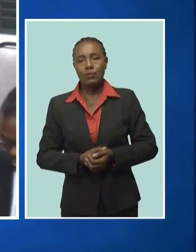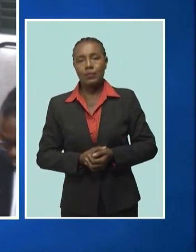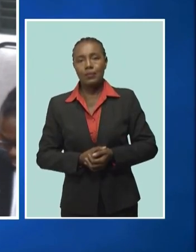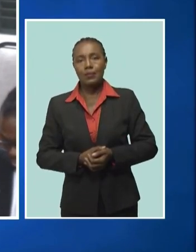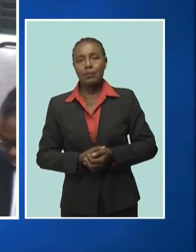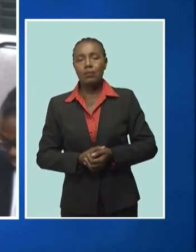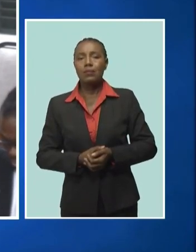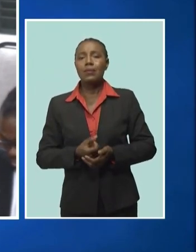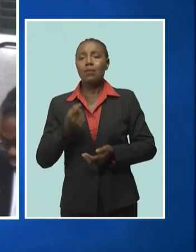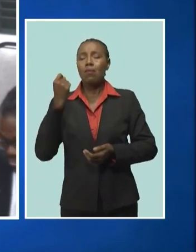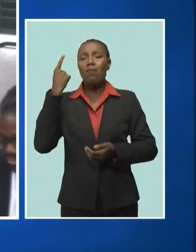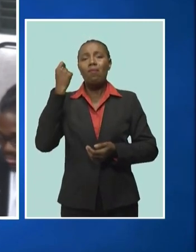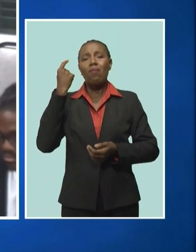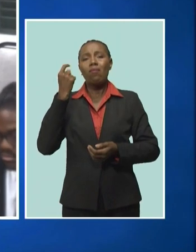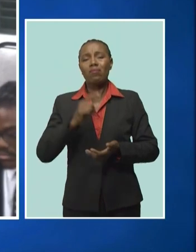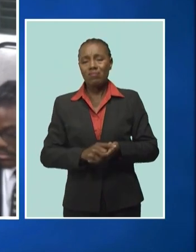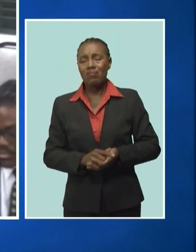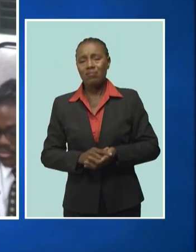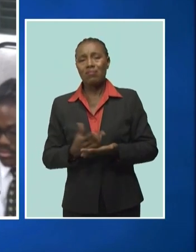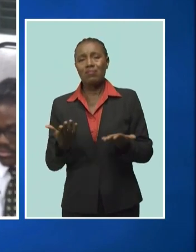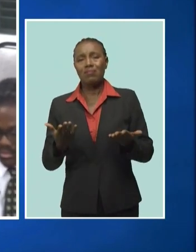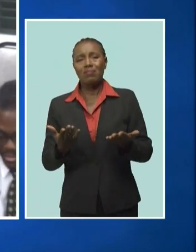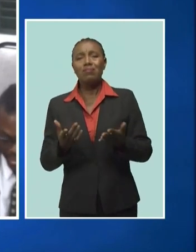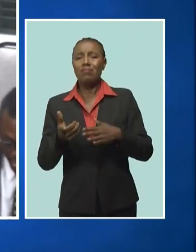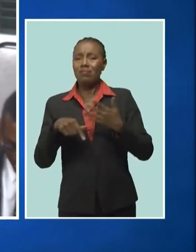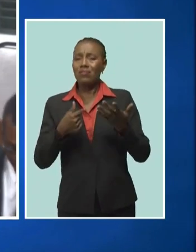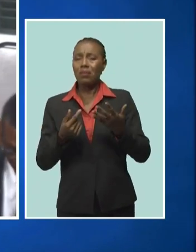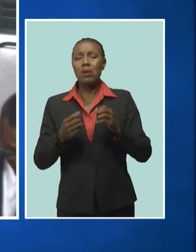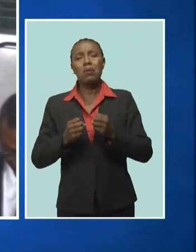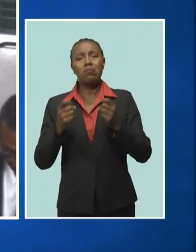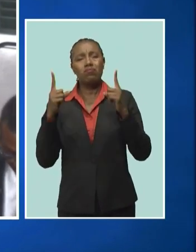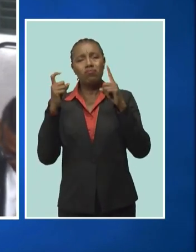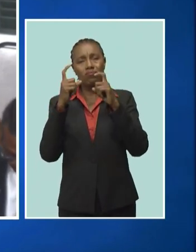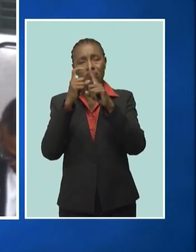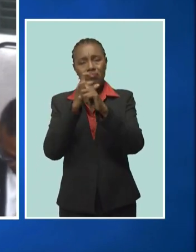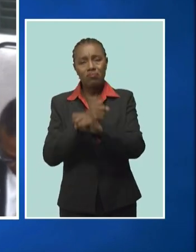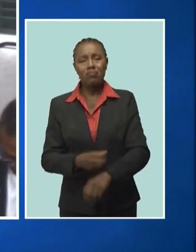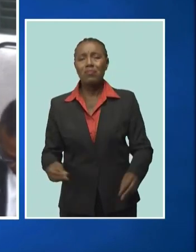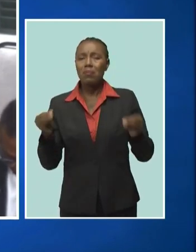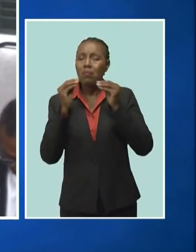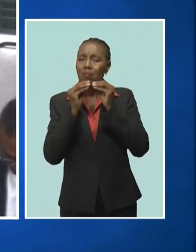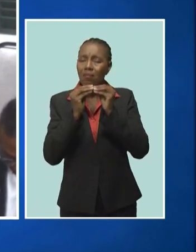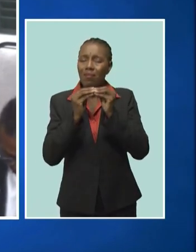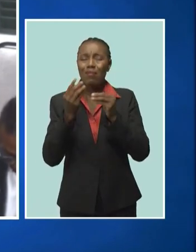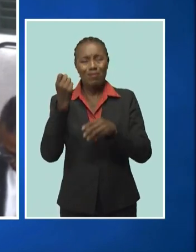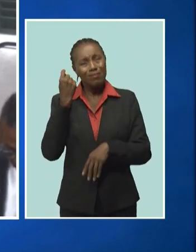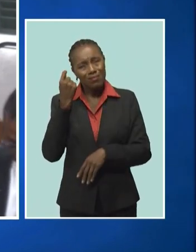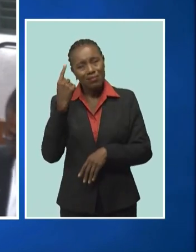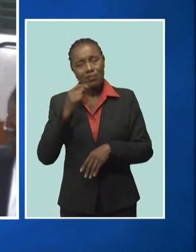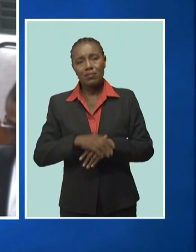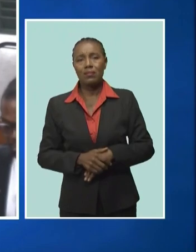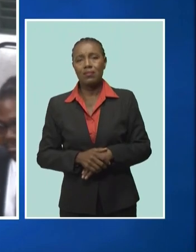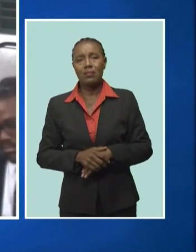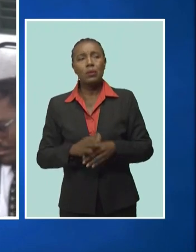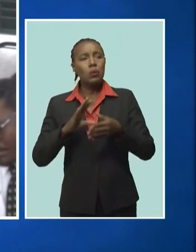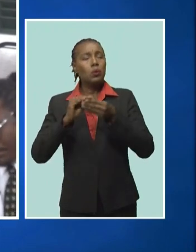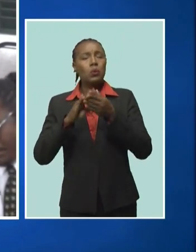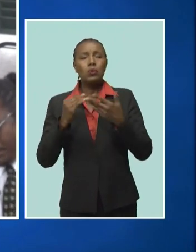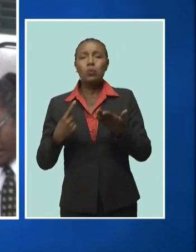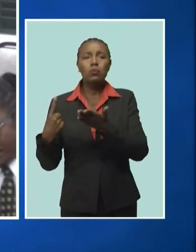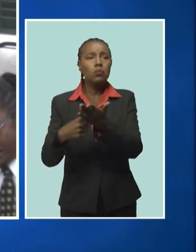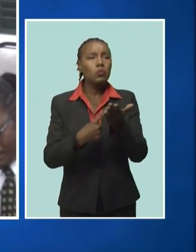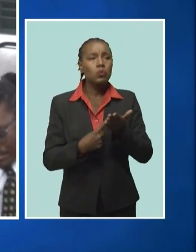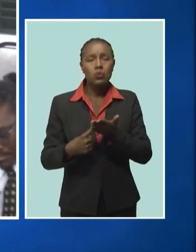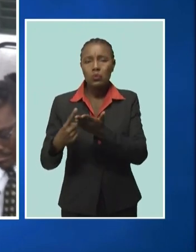that governance has become more complex, Mr. President. I understand that the traditional talking points of the political